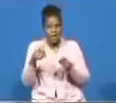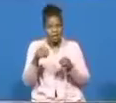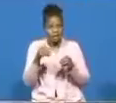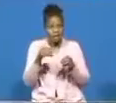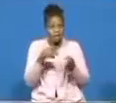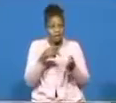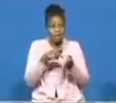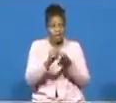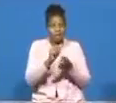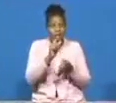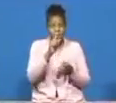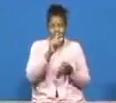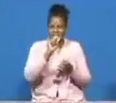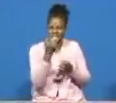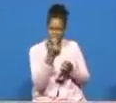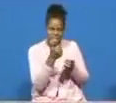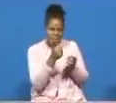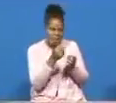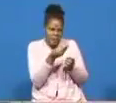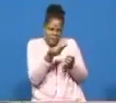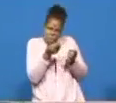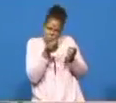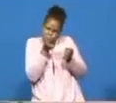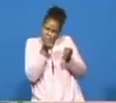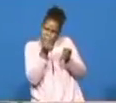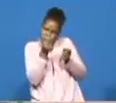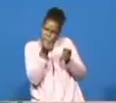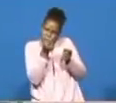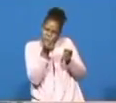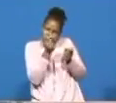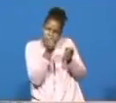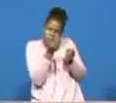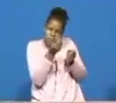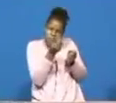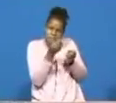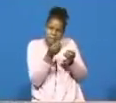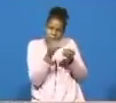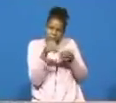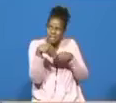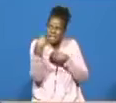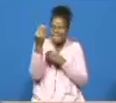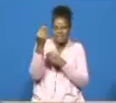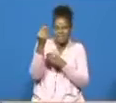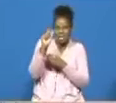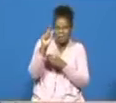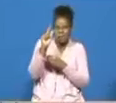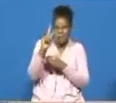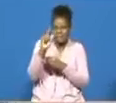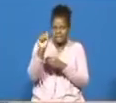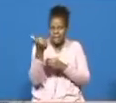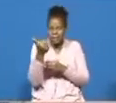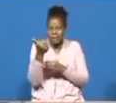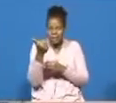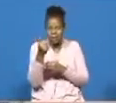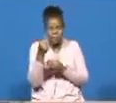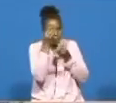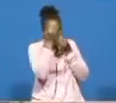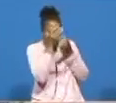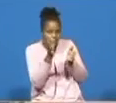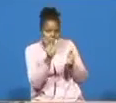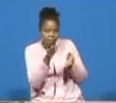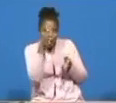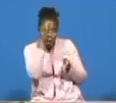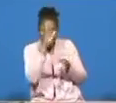tithe out of this little bit but i helped her to know that it is because god has provided